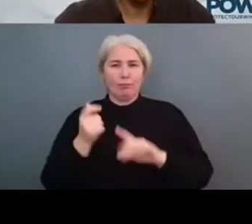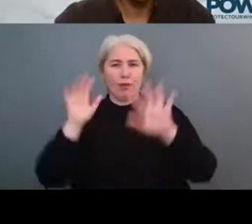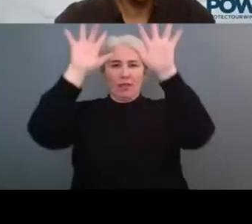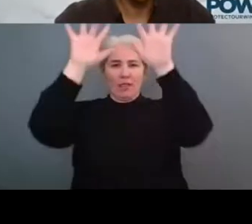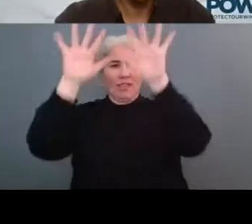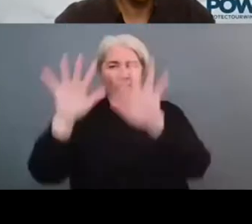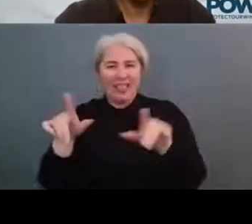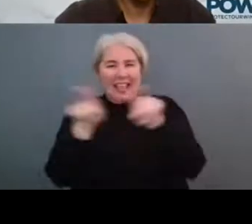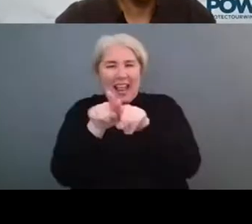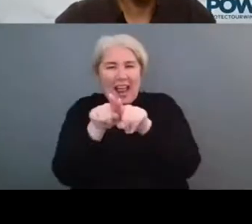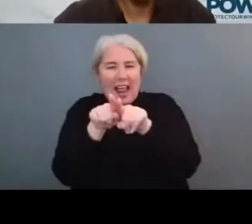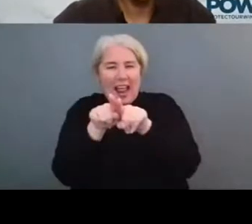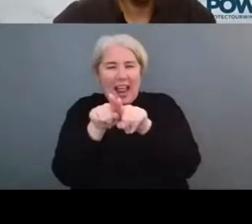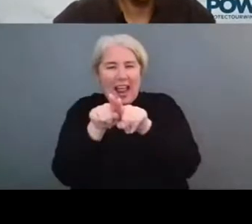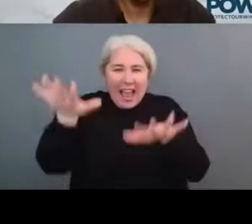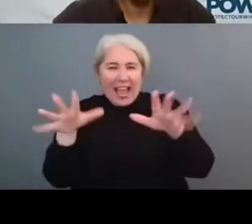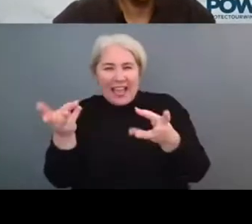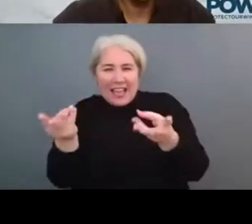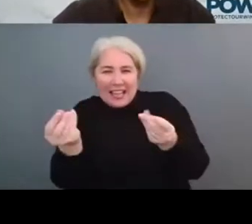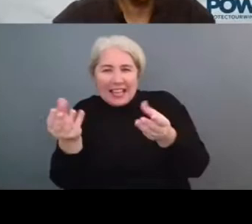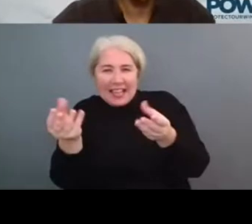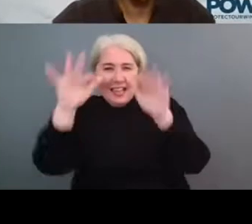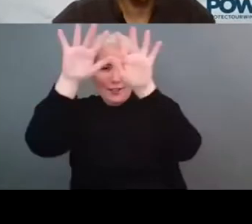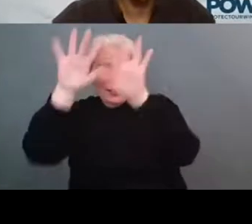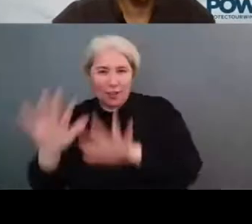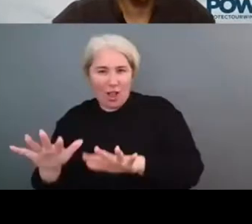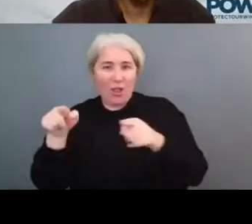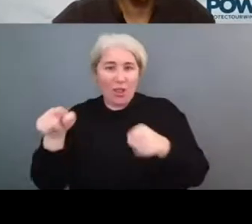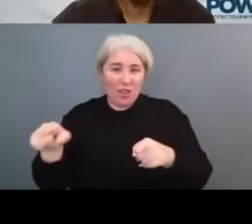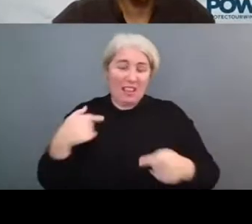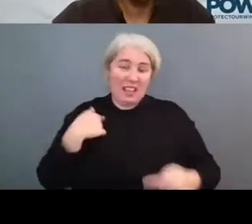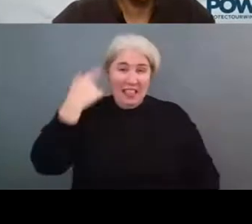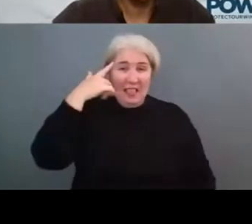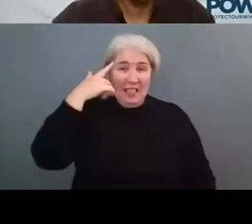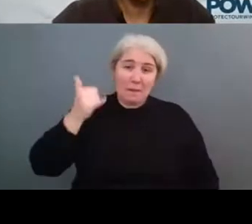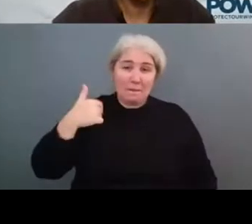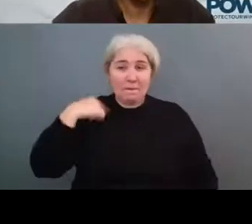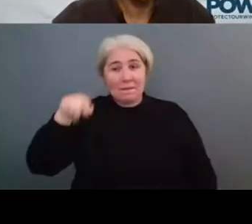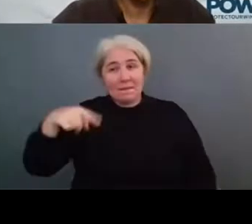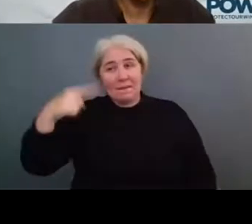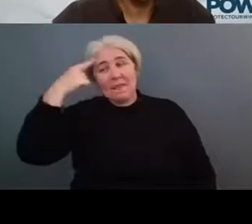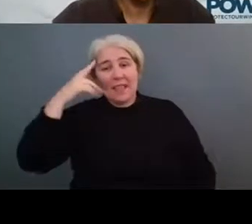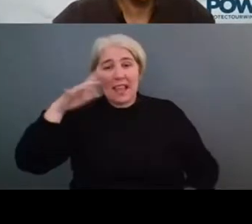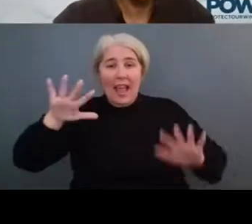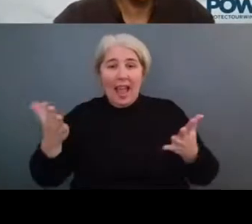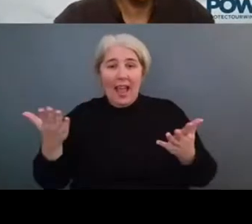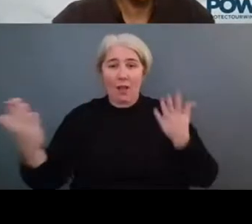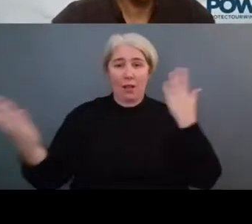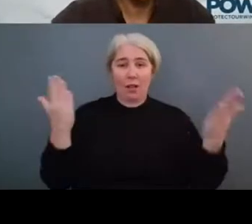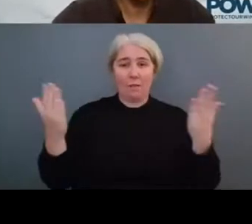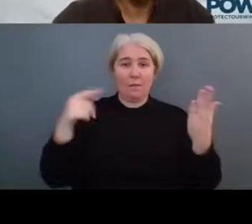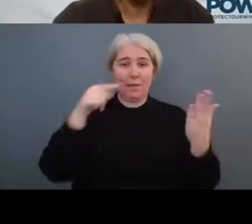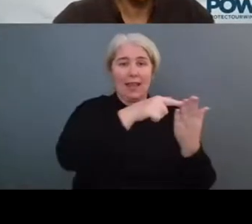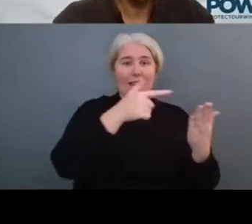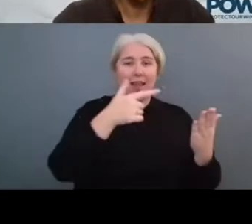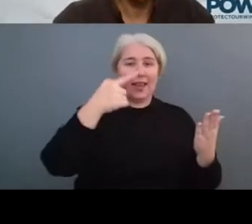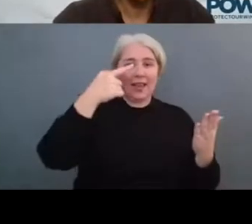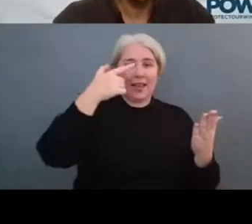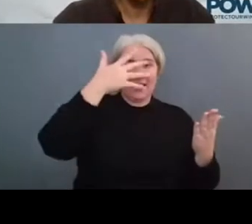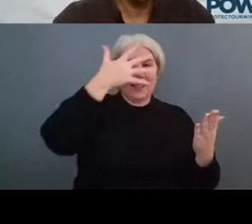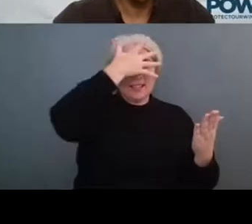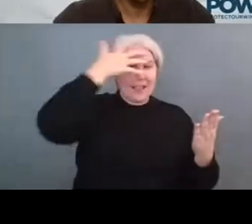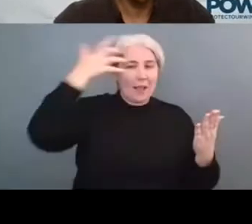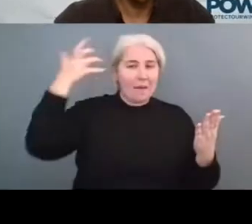fabricate snow. Perhaps we need to look into summer versions of popular sports like the